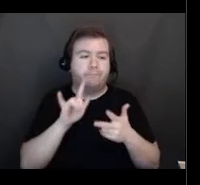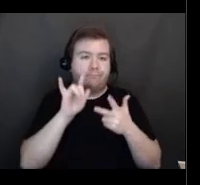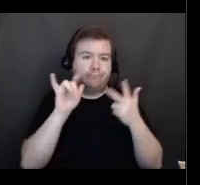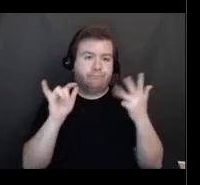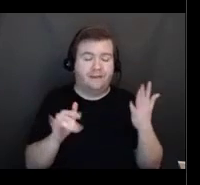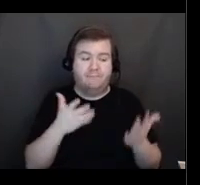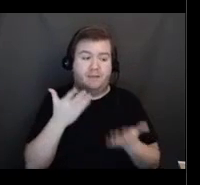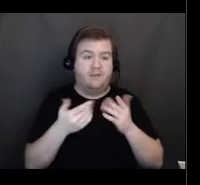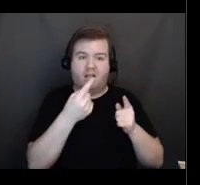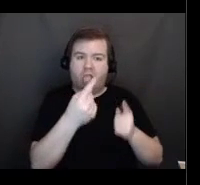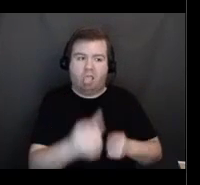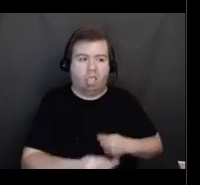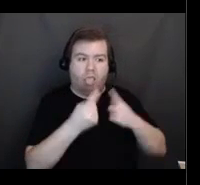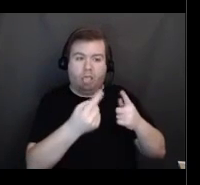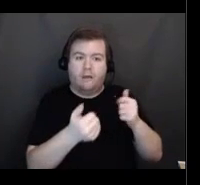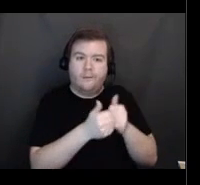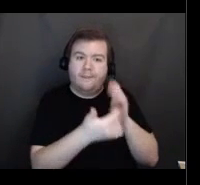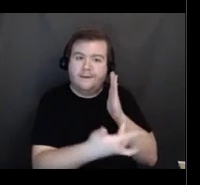difficulty for them.